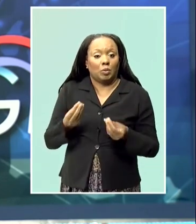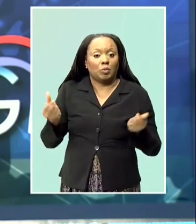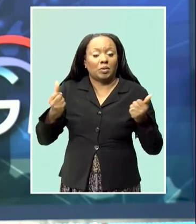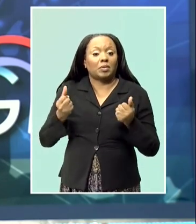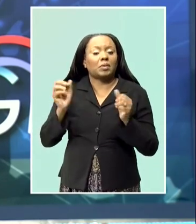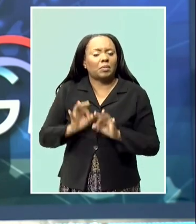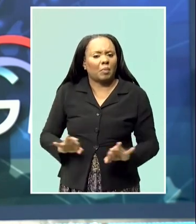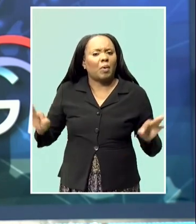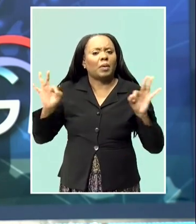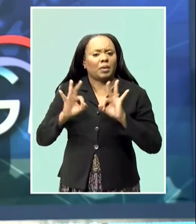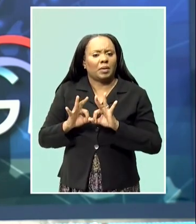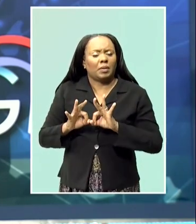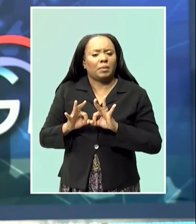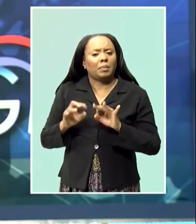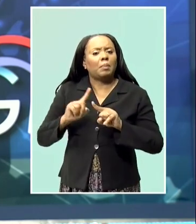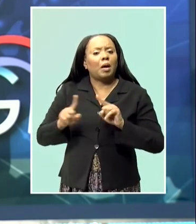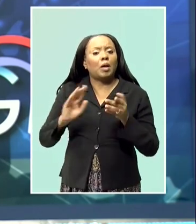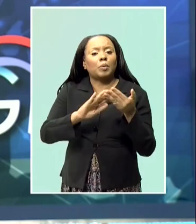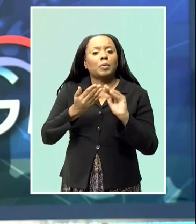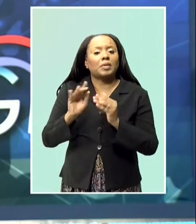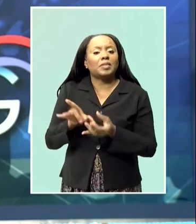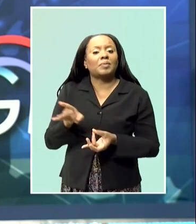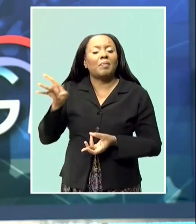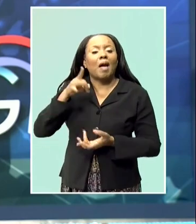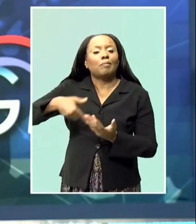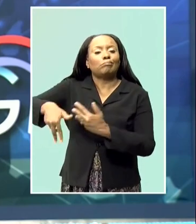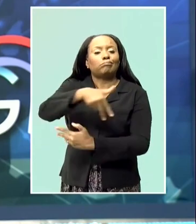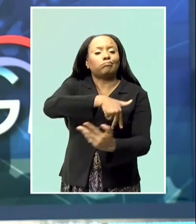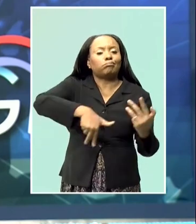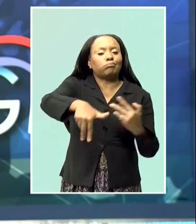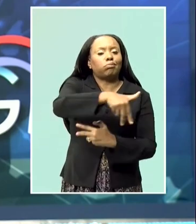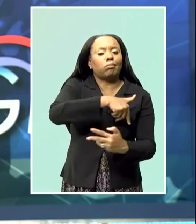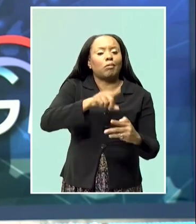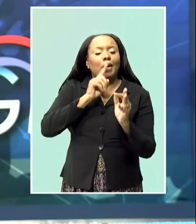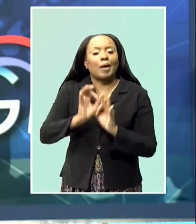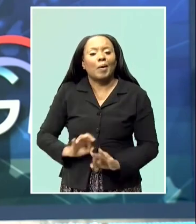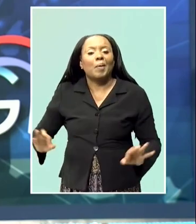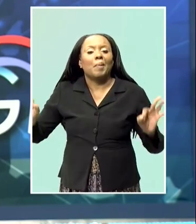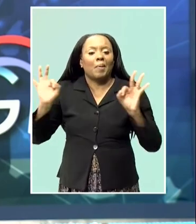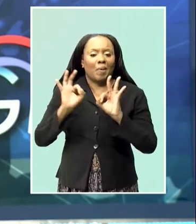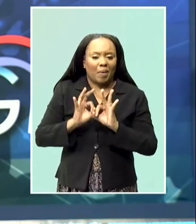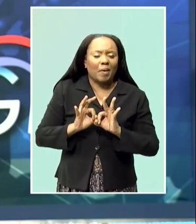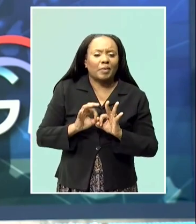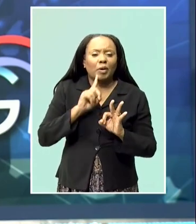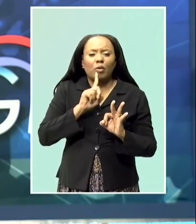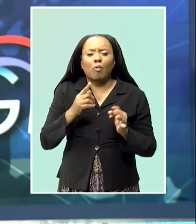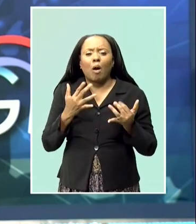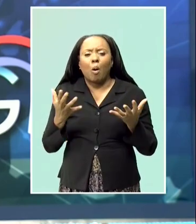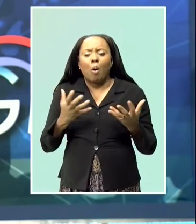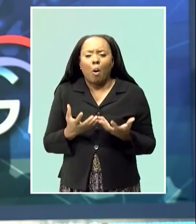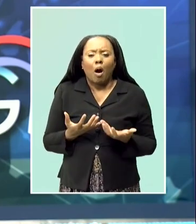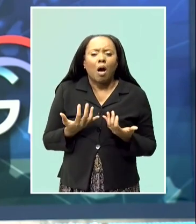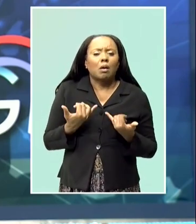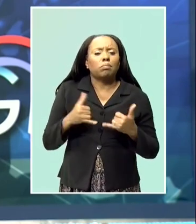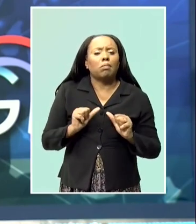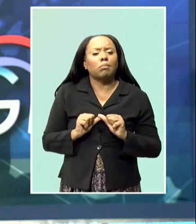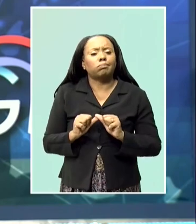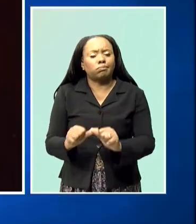maintaining a sense of community spirit is equally as important, especially in light of the social issues playing out today.